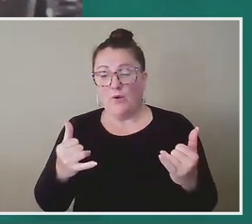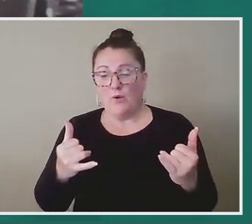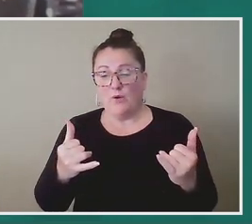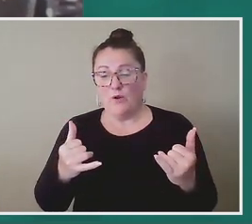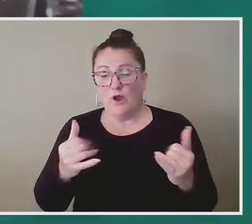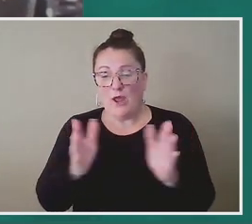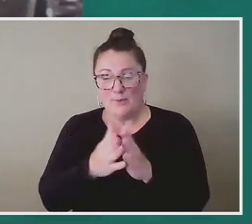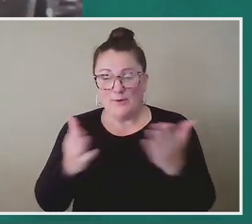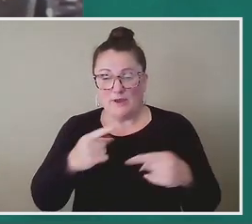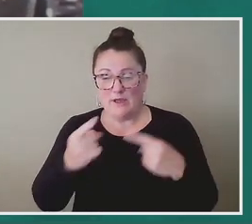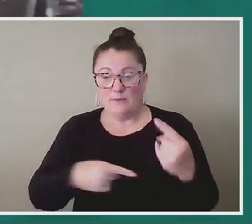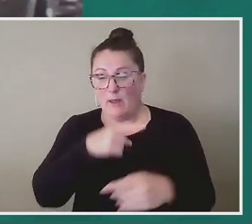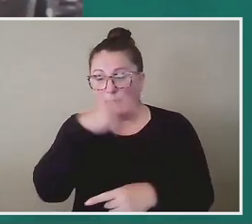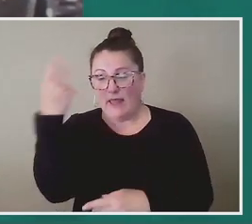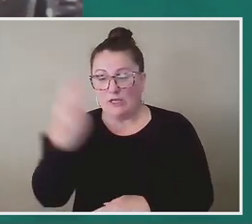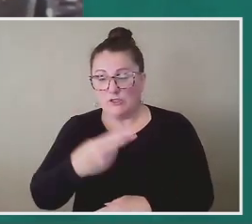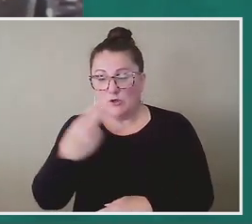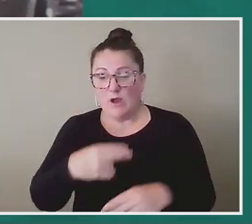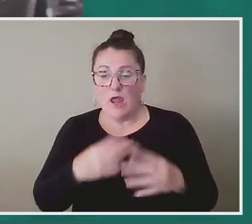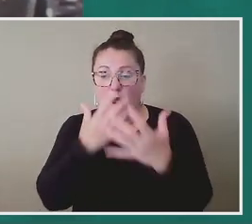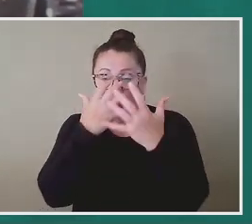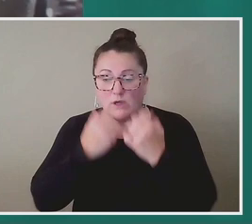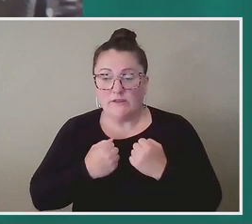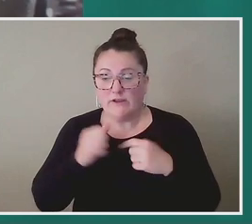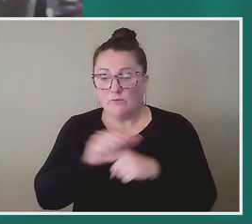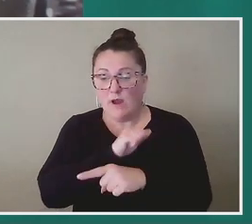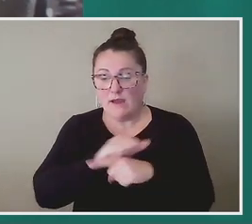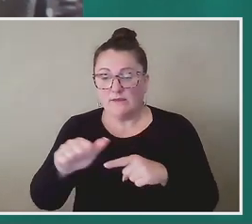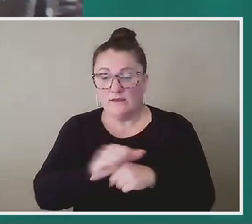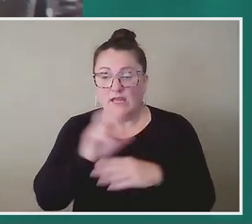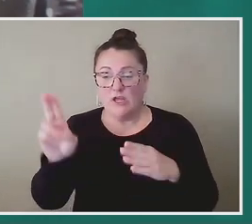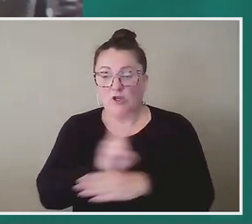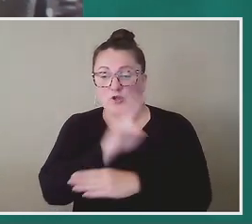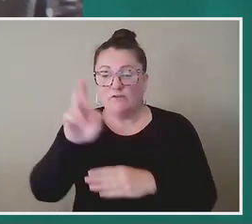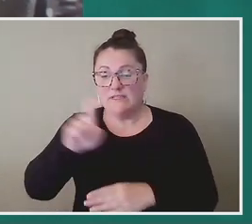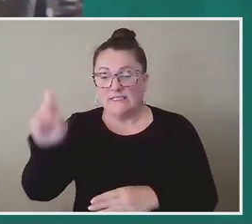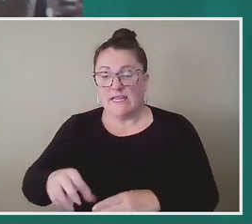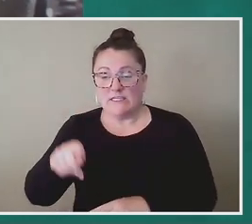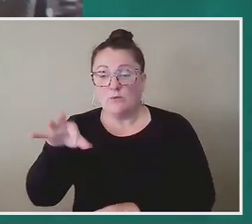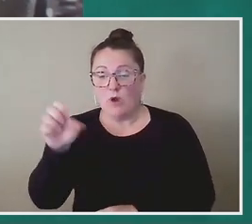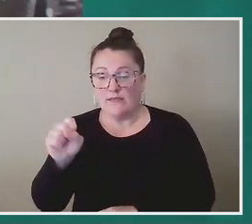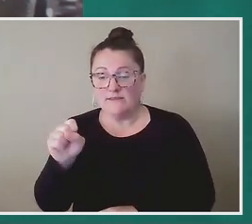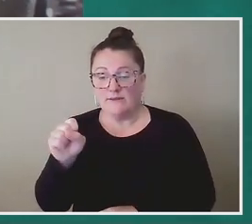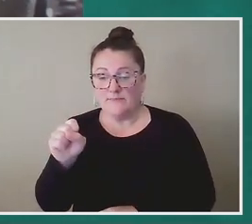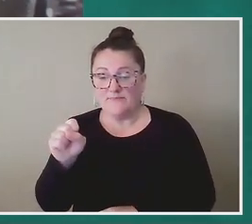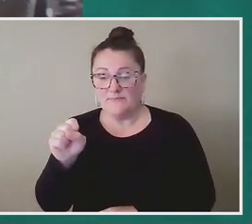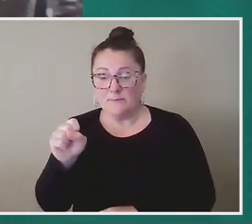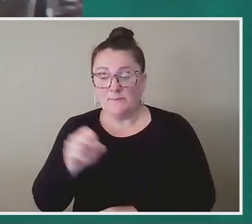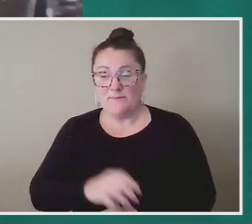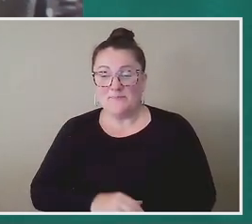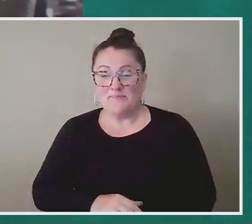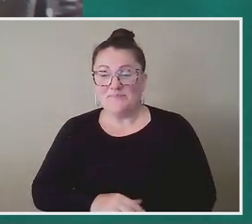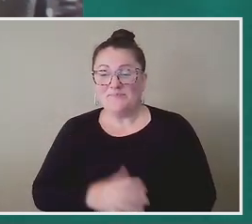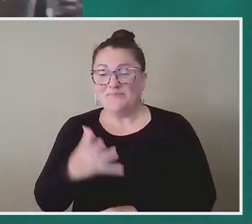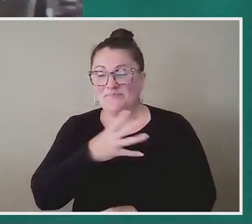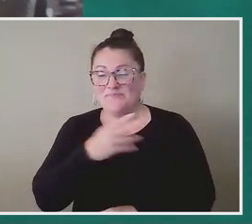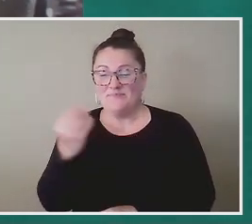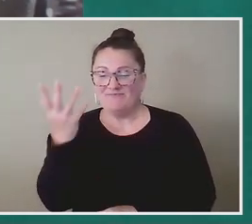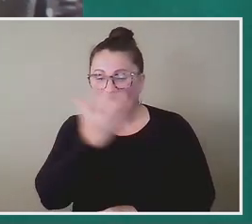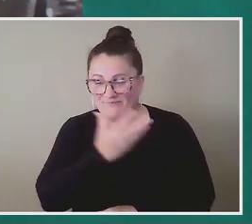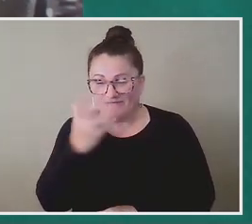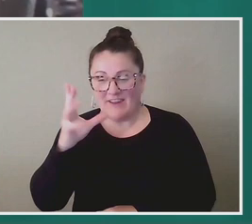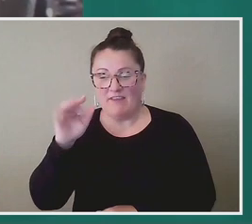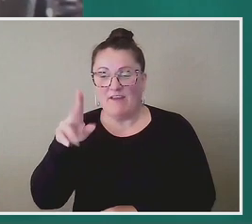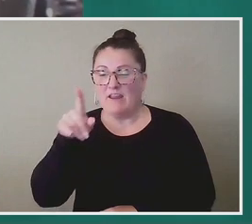book about Black historic preservation practice, the University of Texas Press, and an incredible fan of this